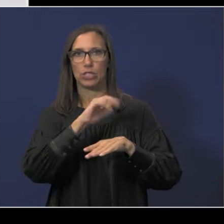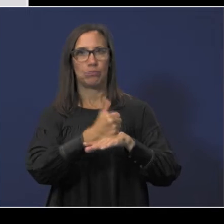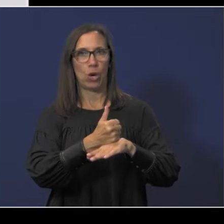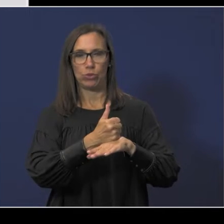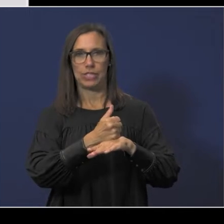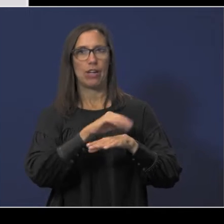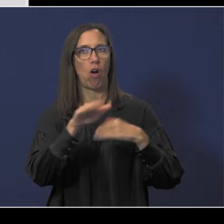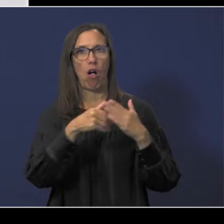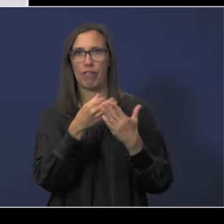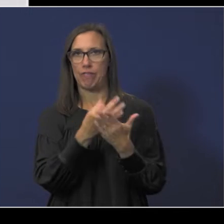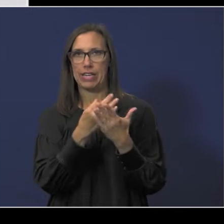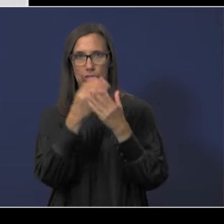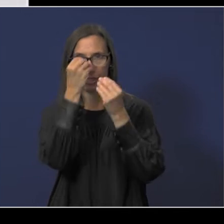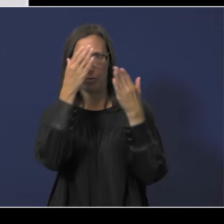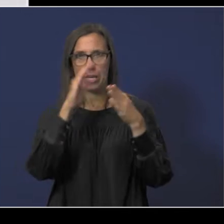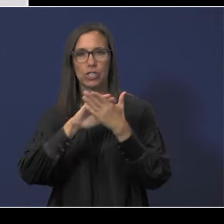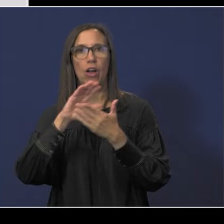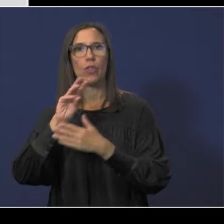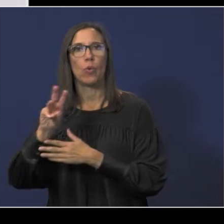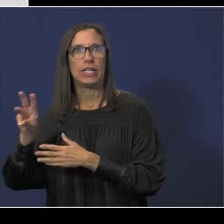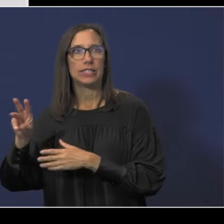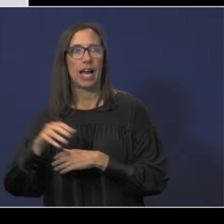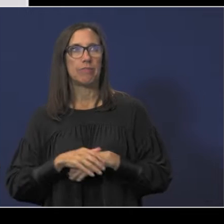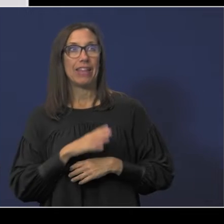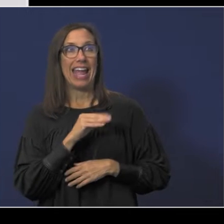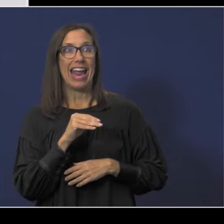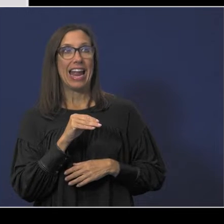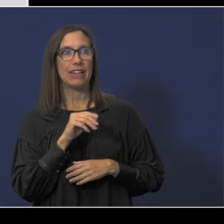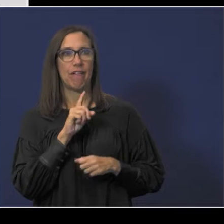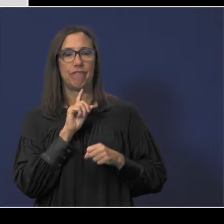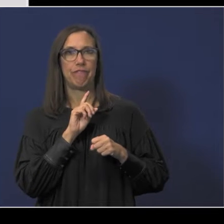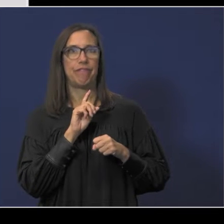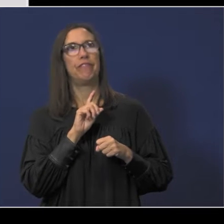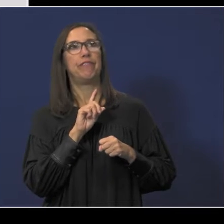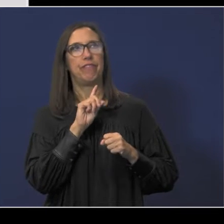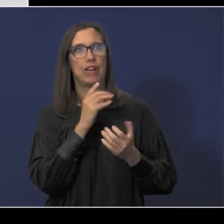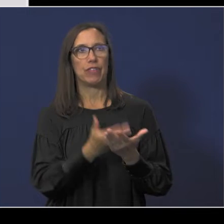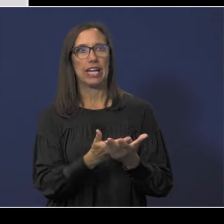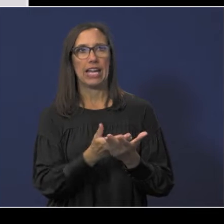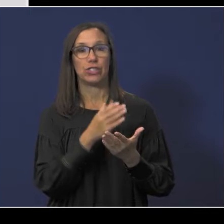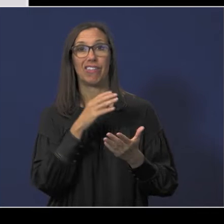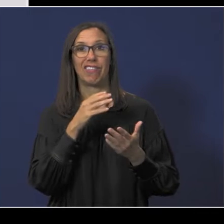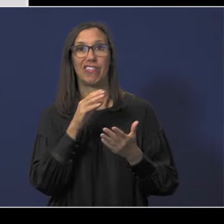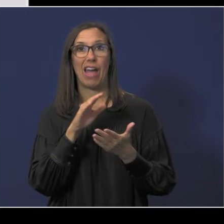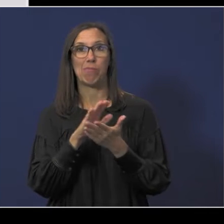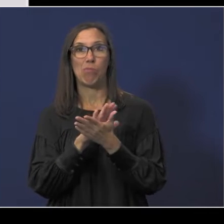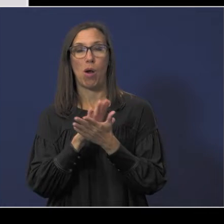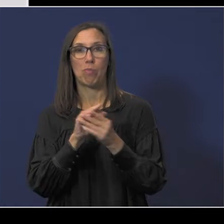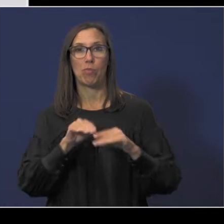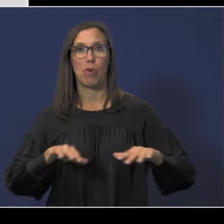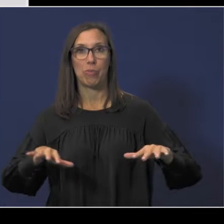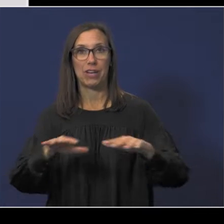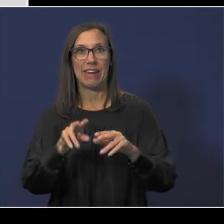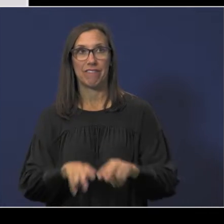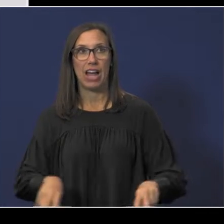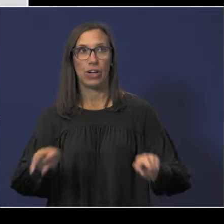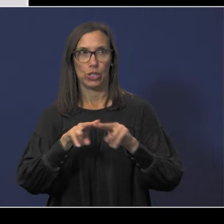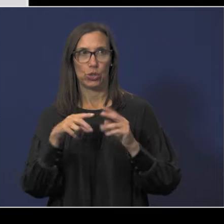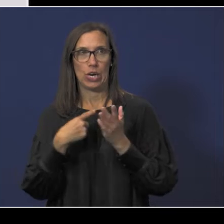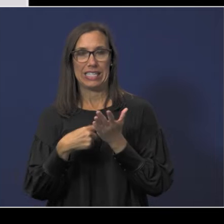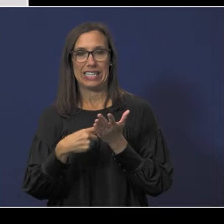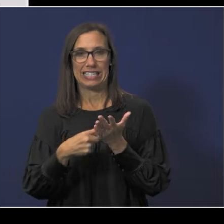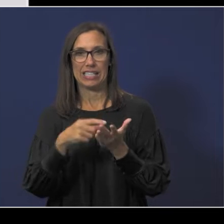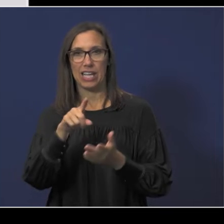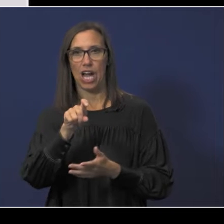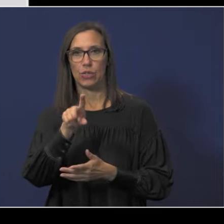information to its website, and verification that property values were discussed at a board meeting within 120 days prior